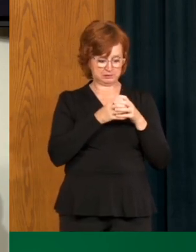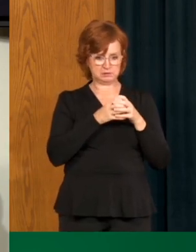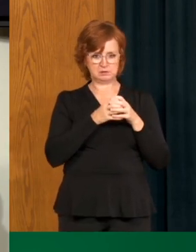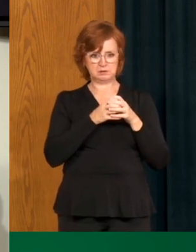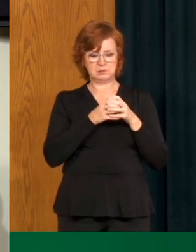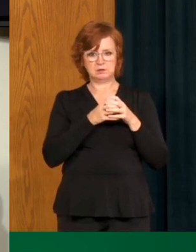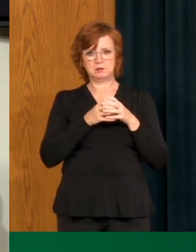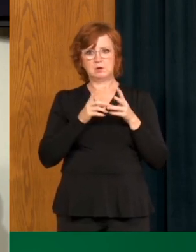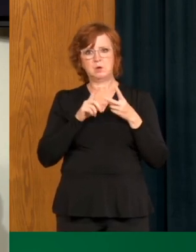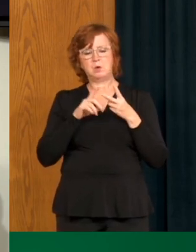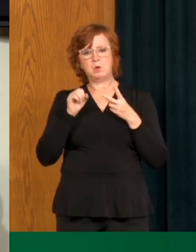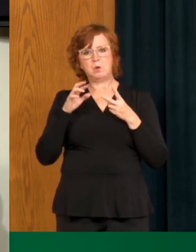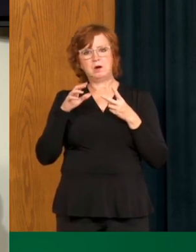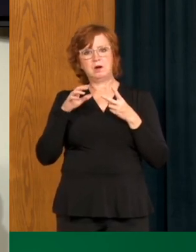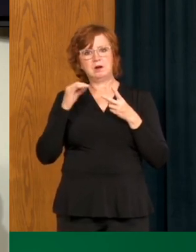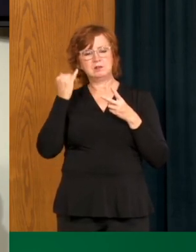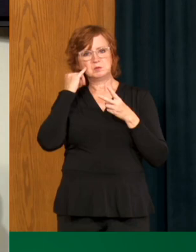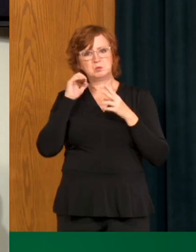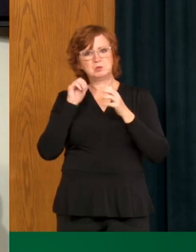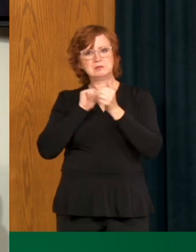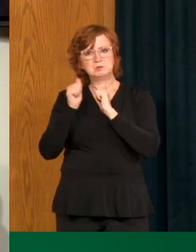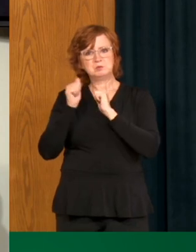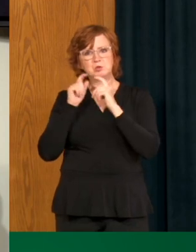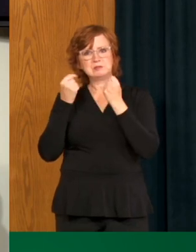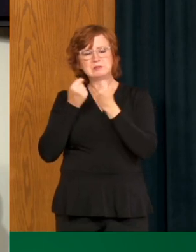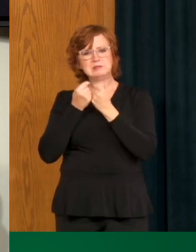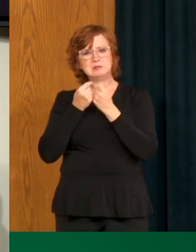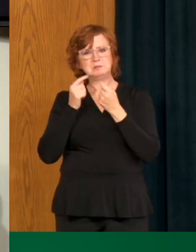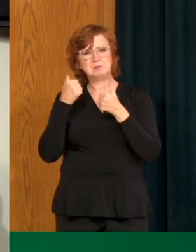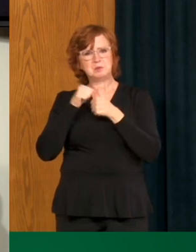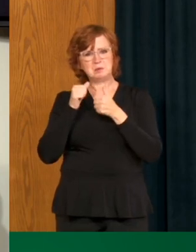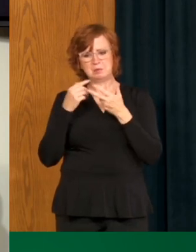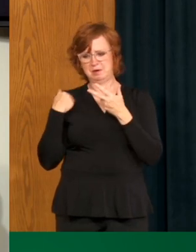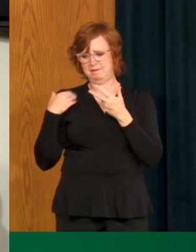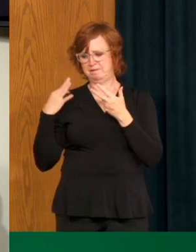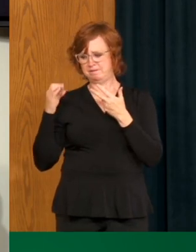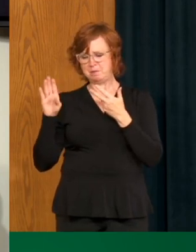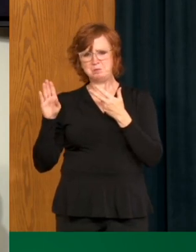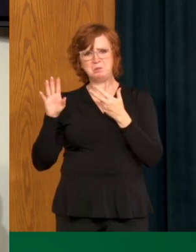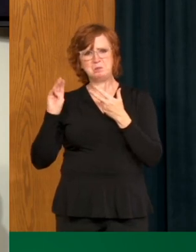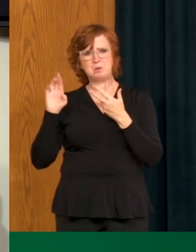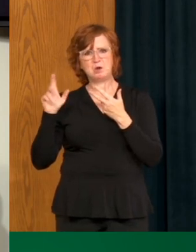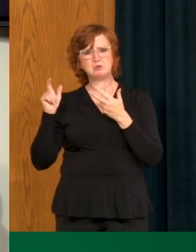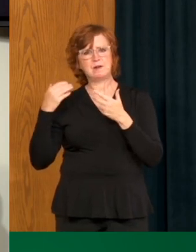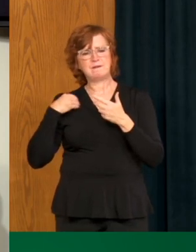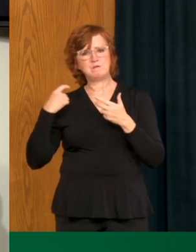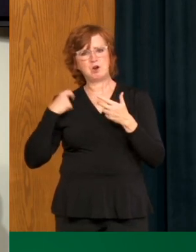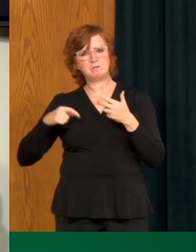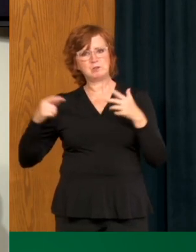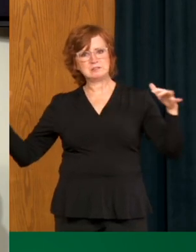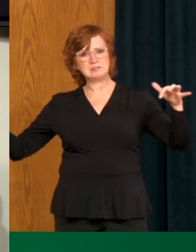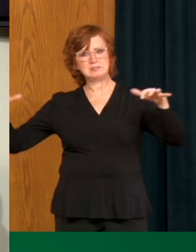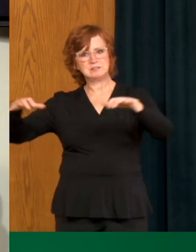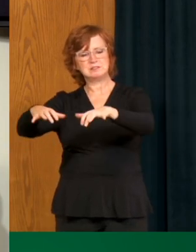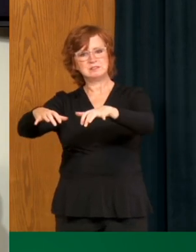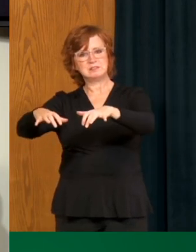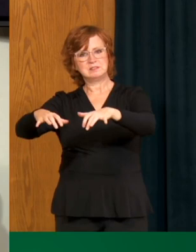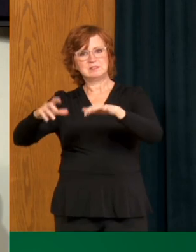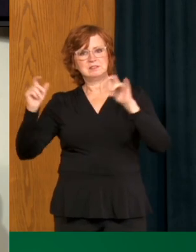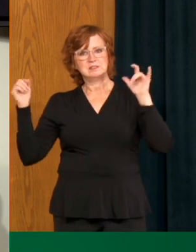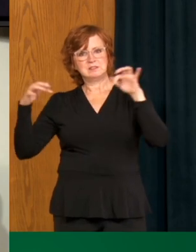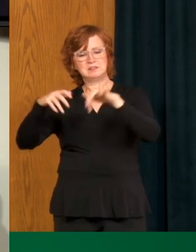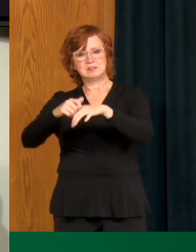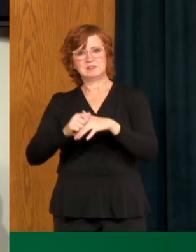tournaments, we've seen transmission happen in February, March in conferences. Anytime people come together or, um, connect